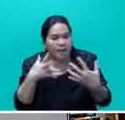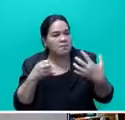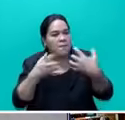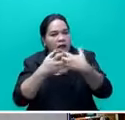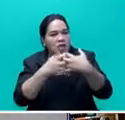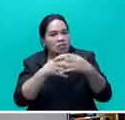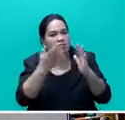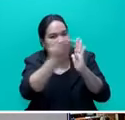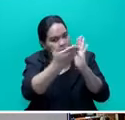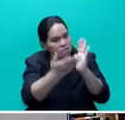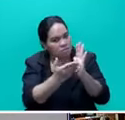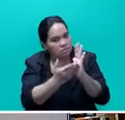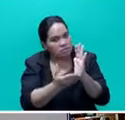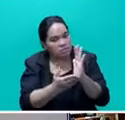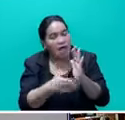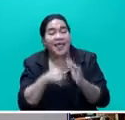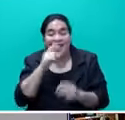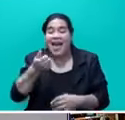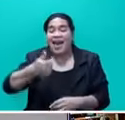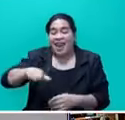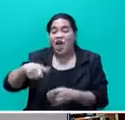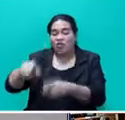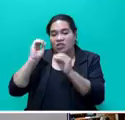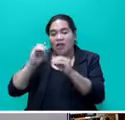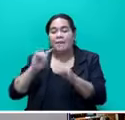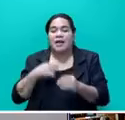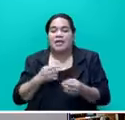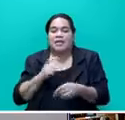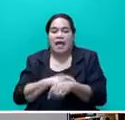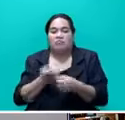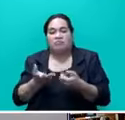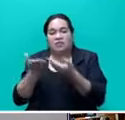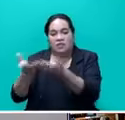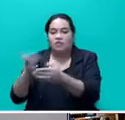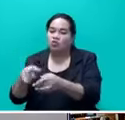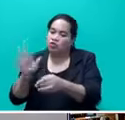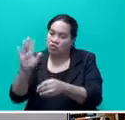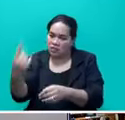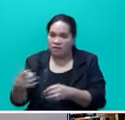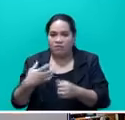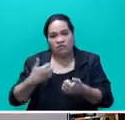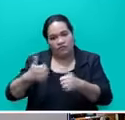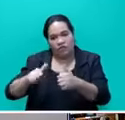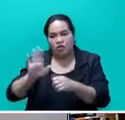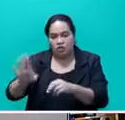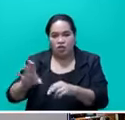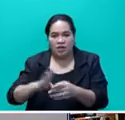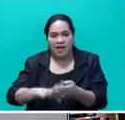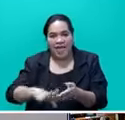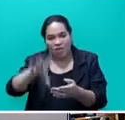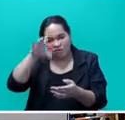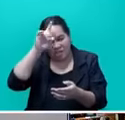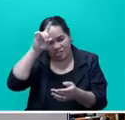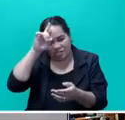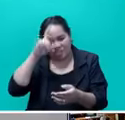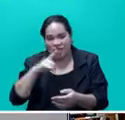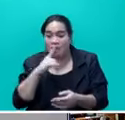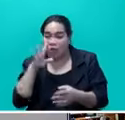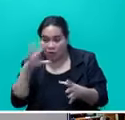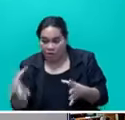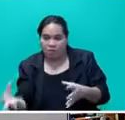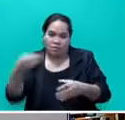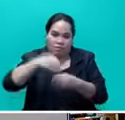ministry, they're allowed to teach, but we give them time to complete the units in education to be fully absorbed